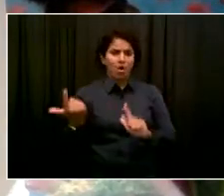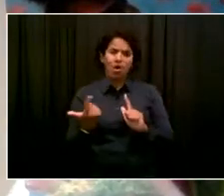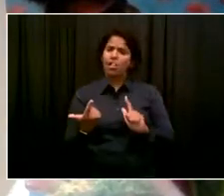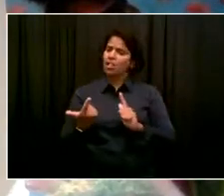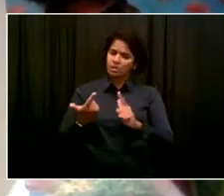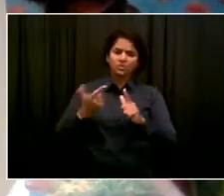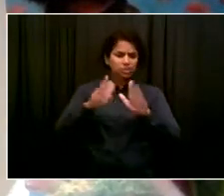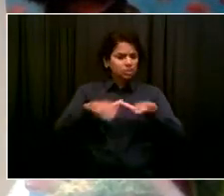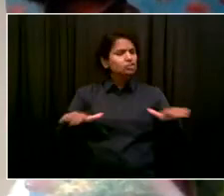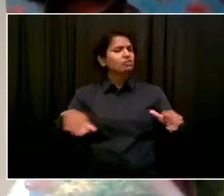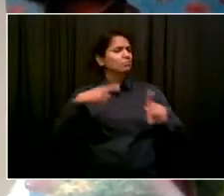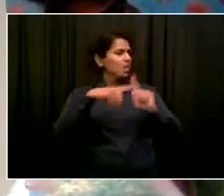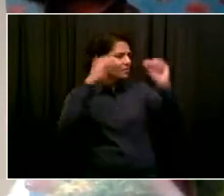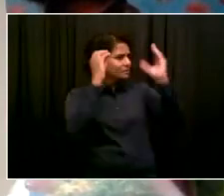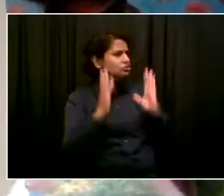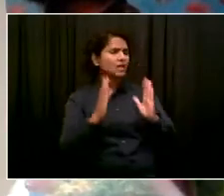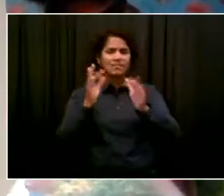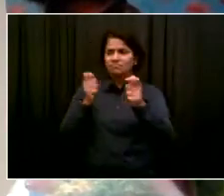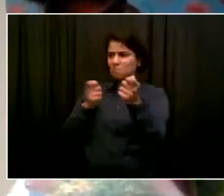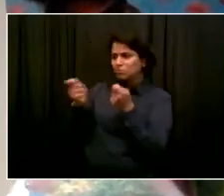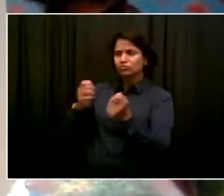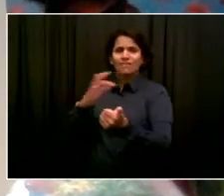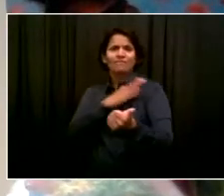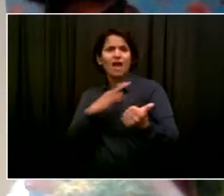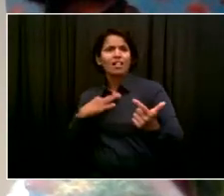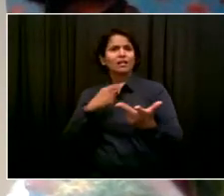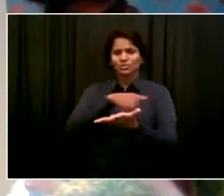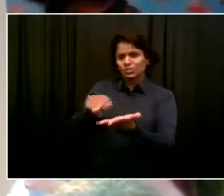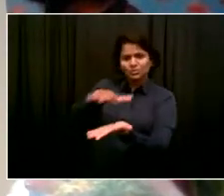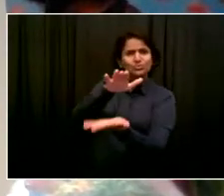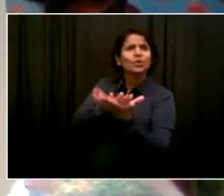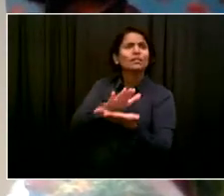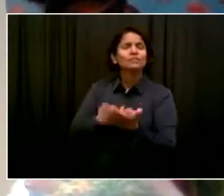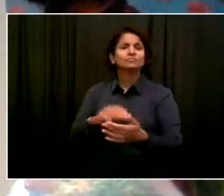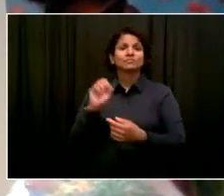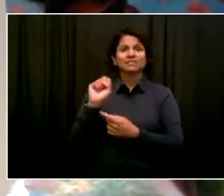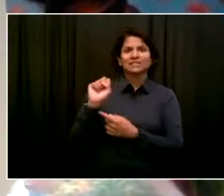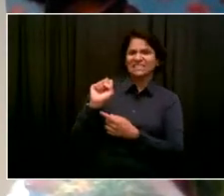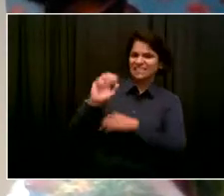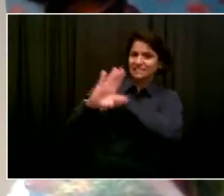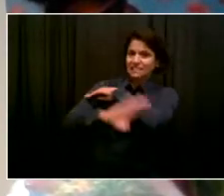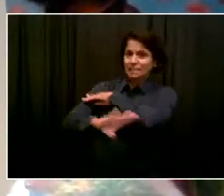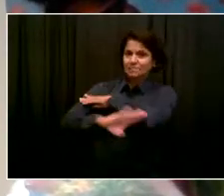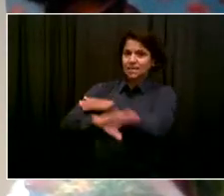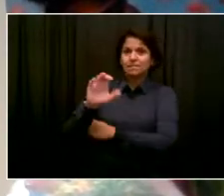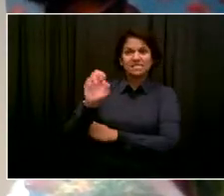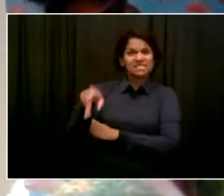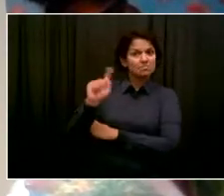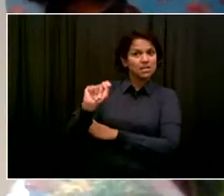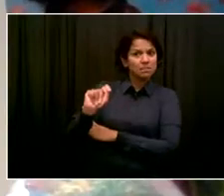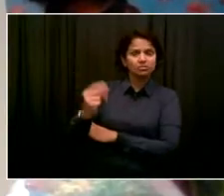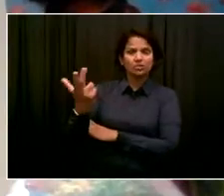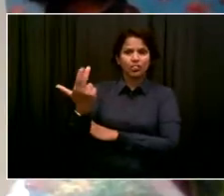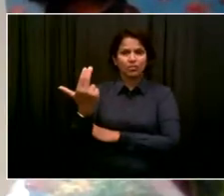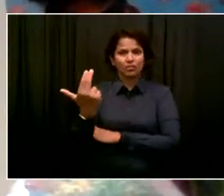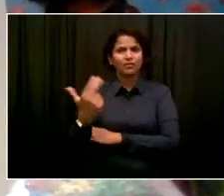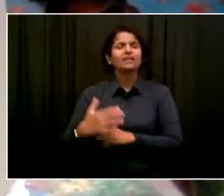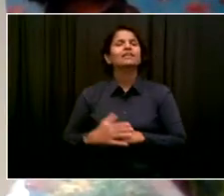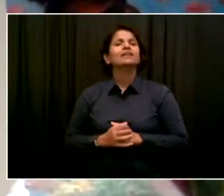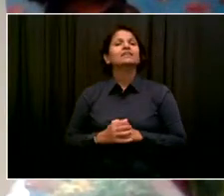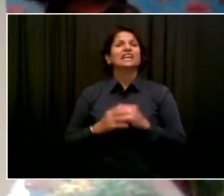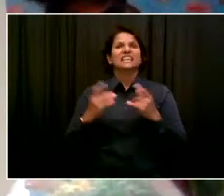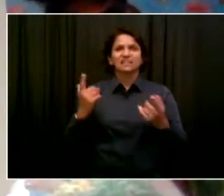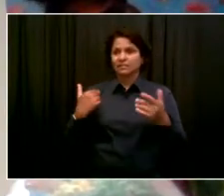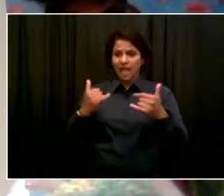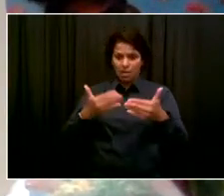13th, we have some homework for all of our students who are eligible to get the vaccine, get vaccinated. Like